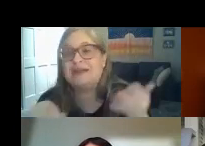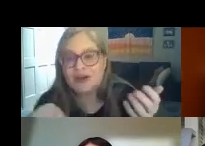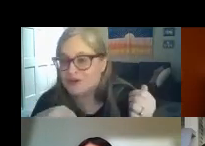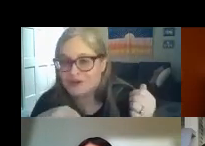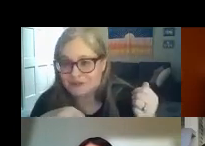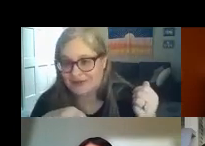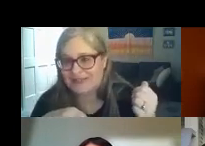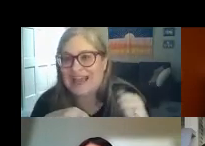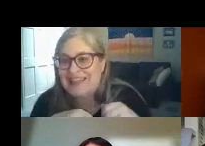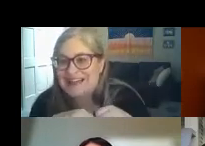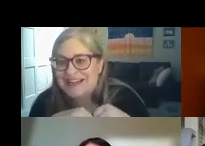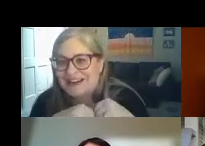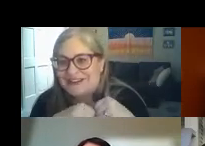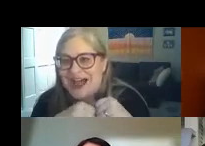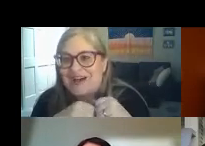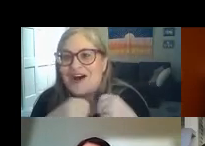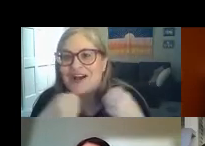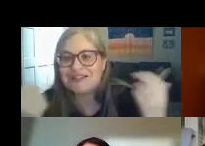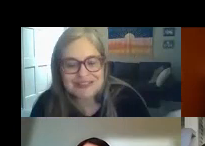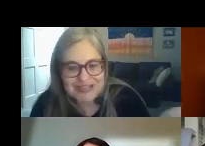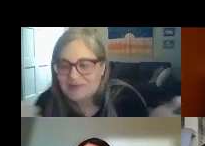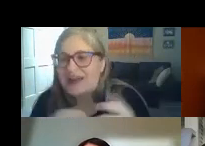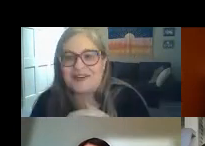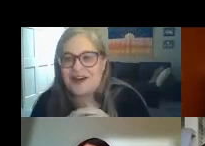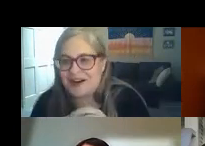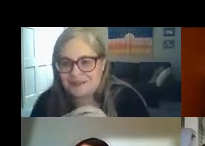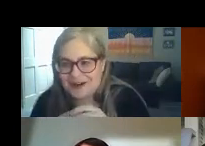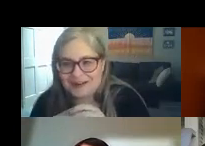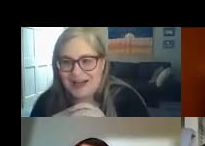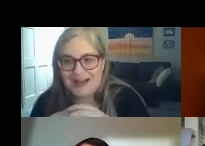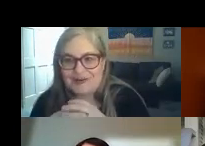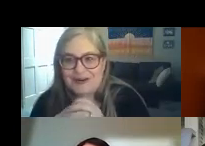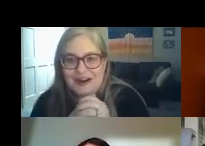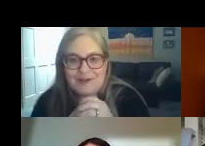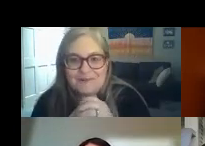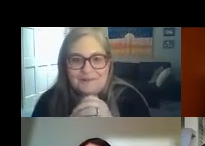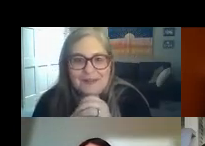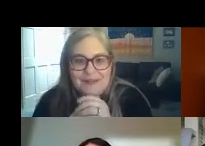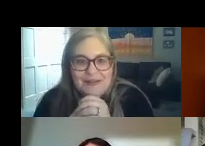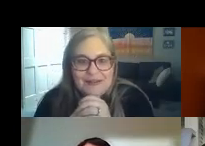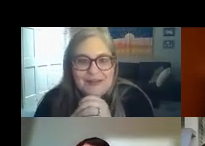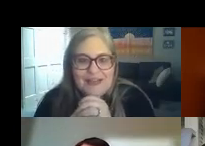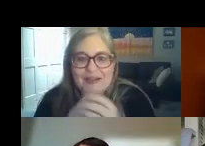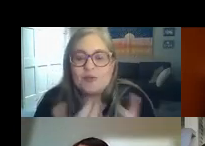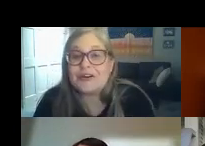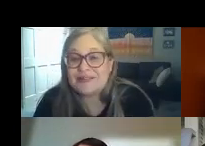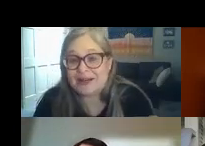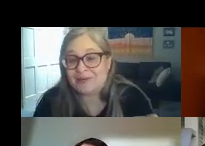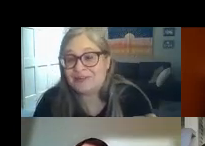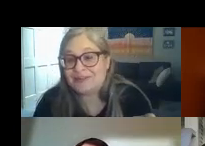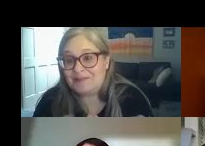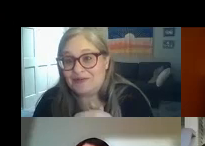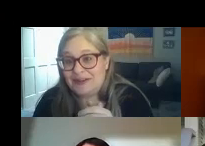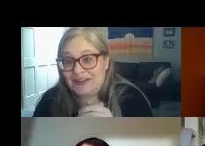why he didn't want to go to school this that day or how long it took to get him out of the car in the parking lot or um i think work